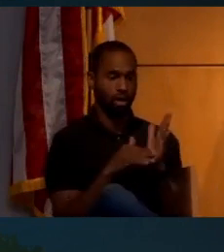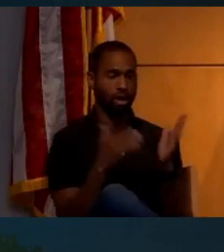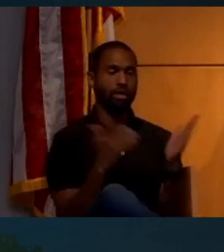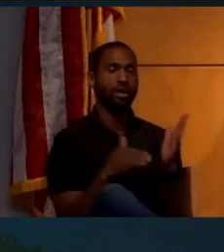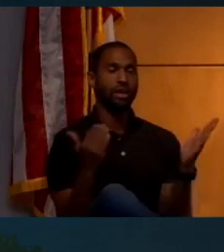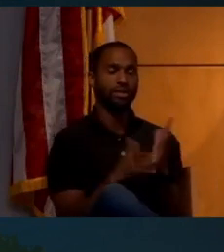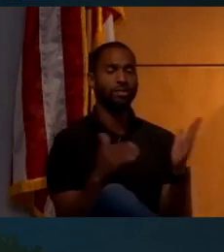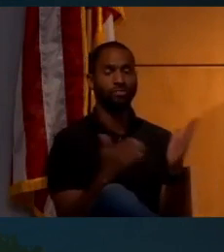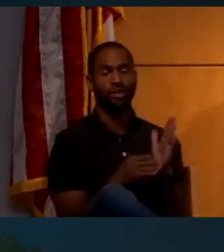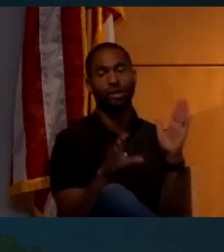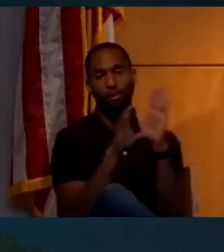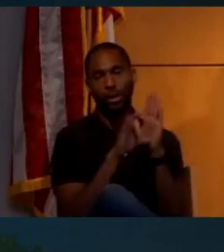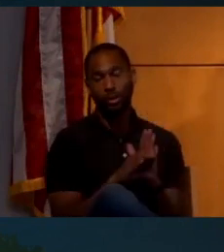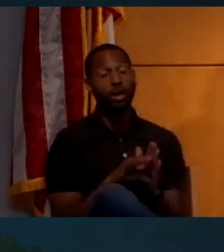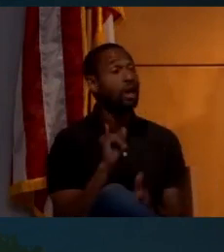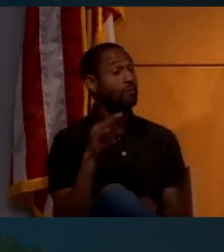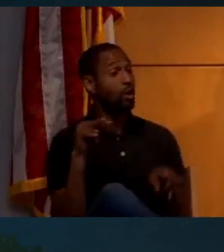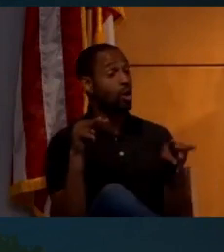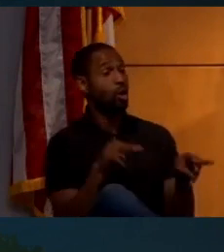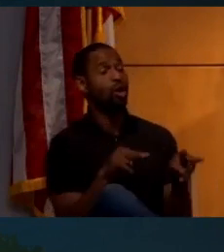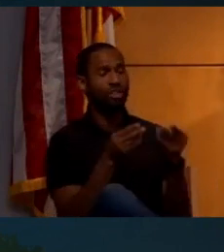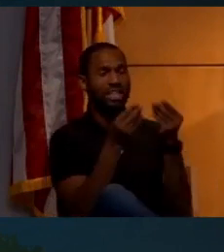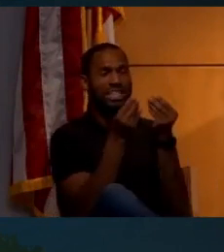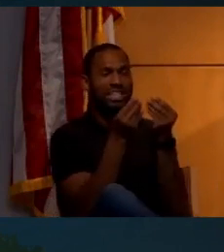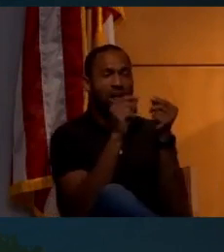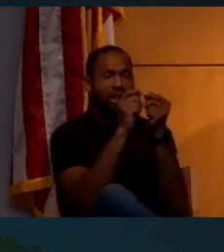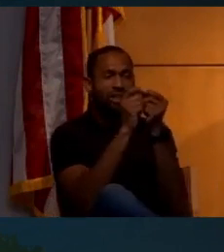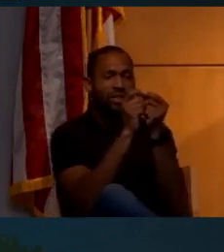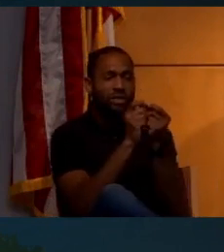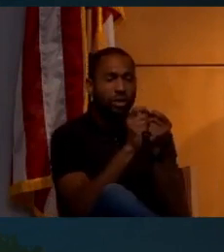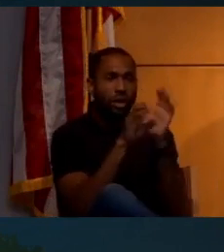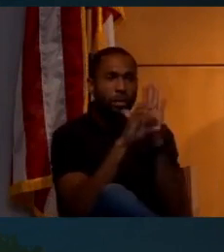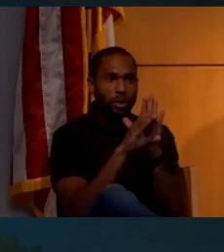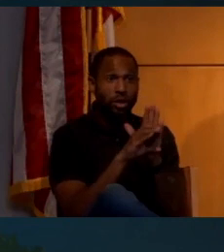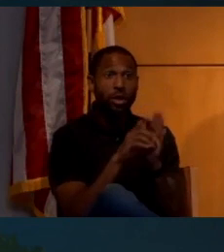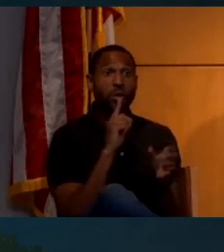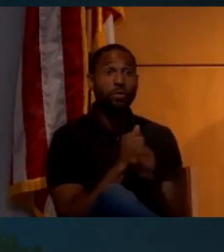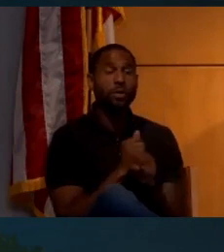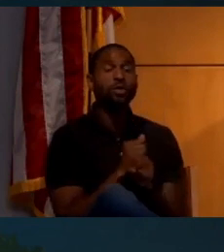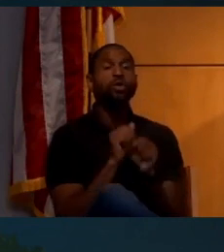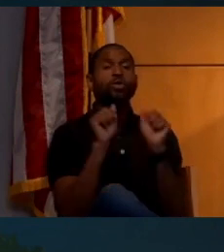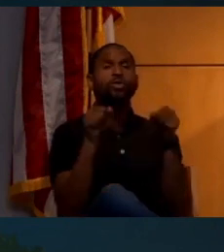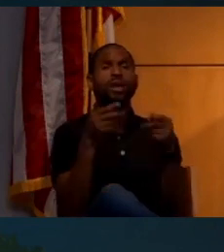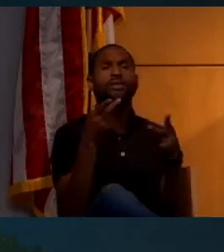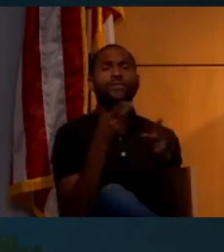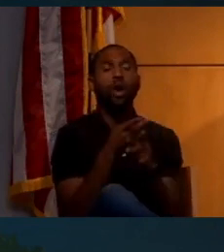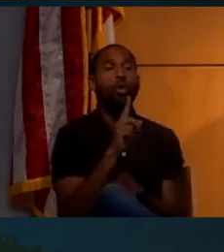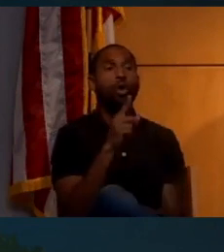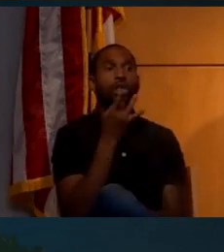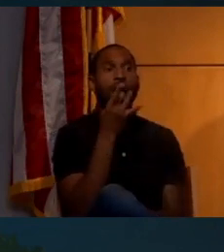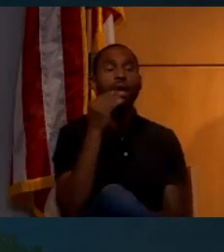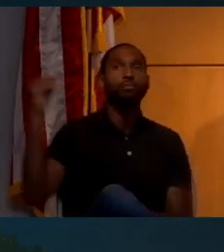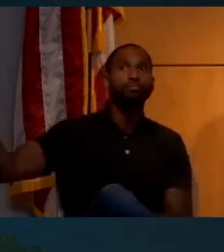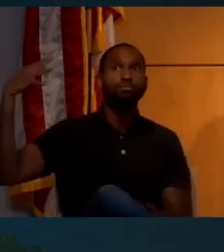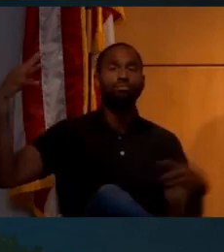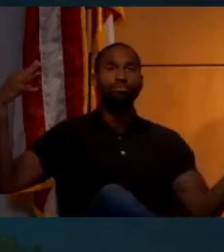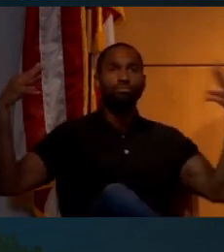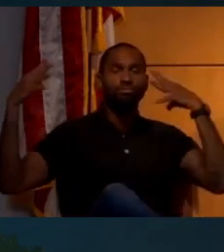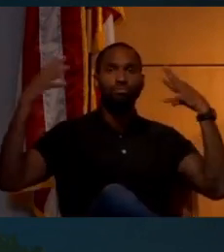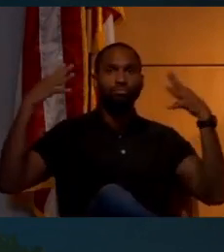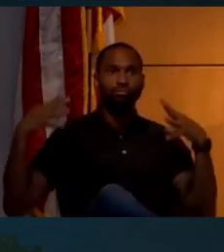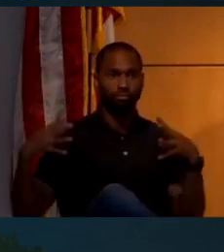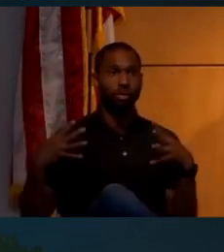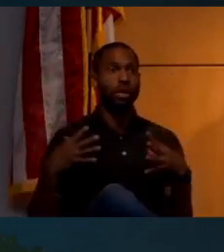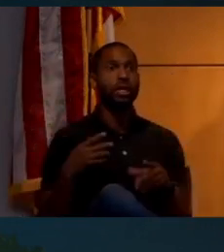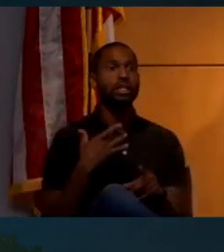again in these images. And if you look at the detailed images, you can actually figure out where the light is coming from. And you always find